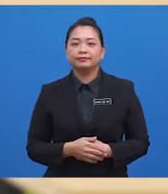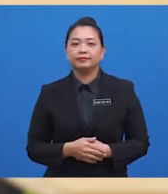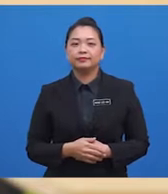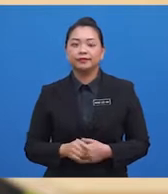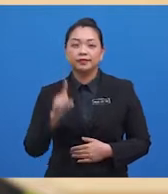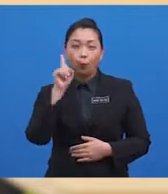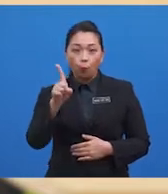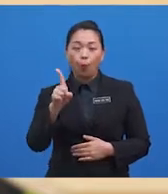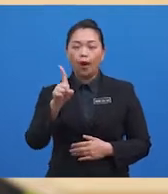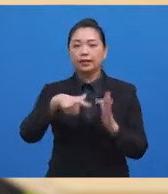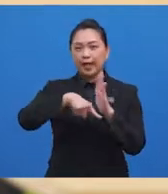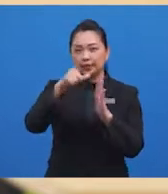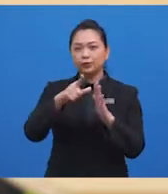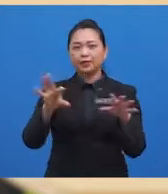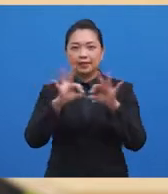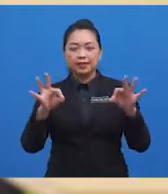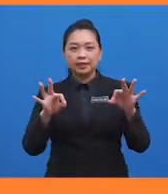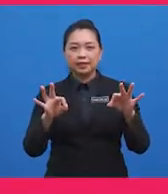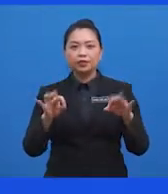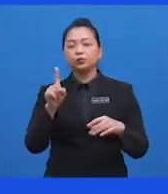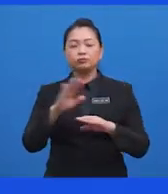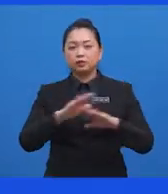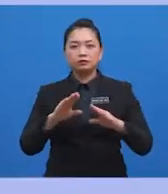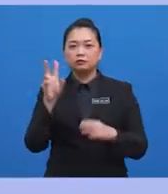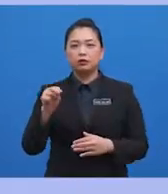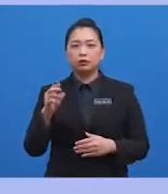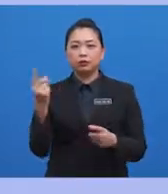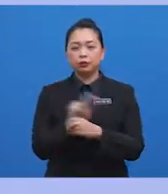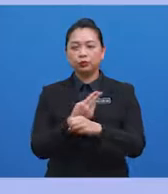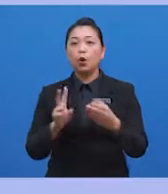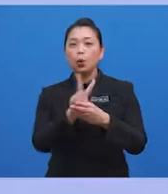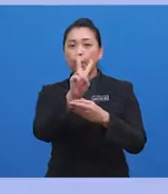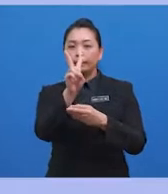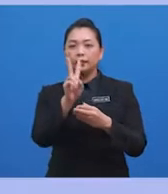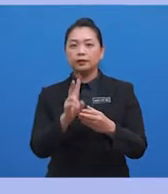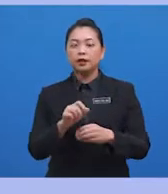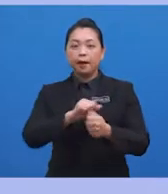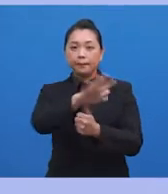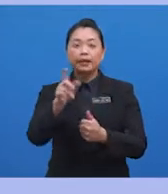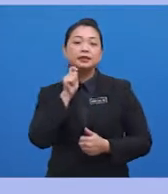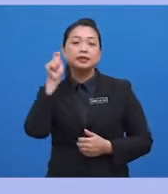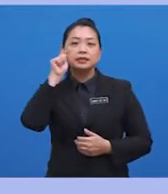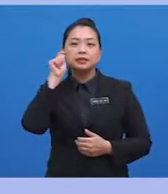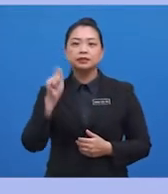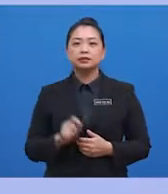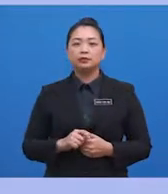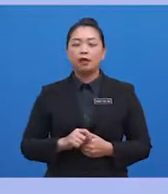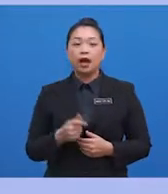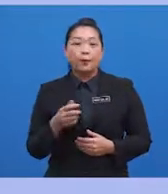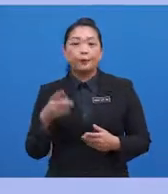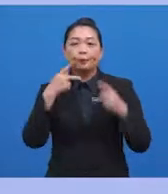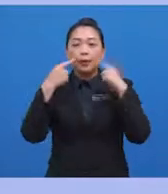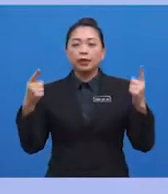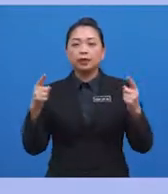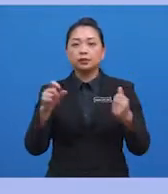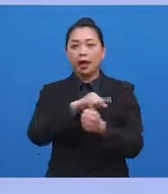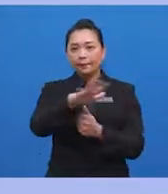extra sentence which you need not use. Vaping among teens. Vaping devices are popular among